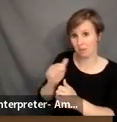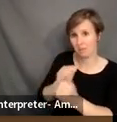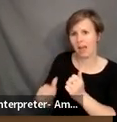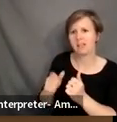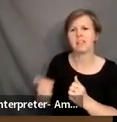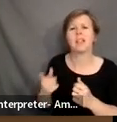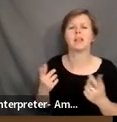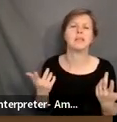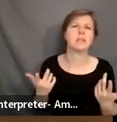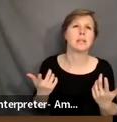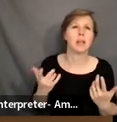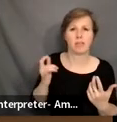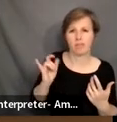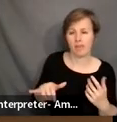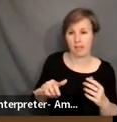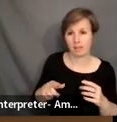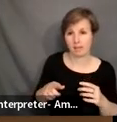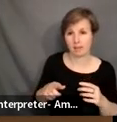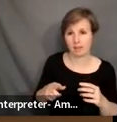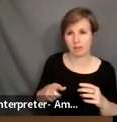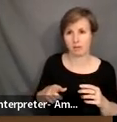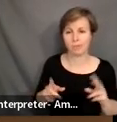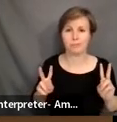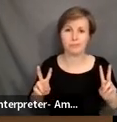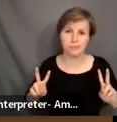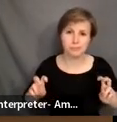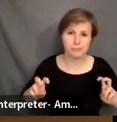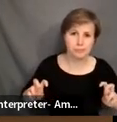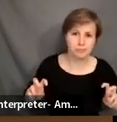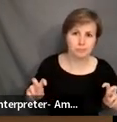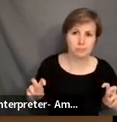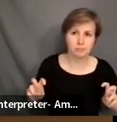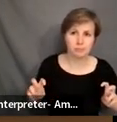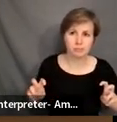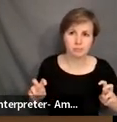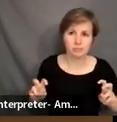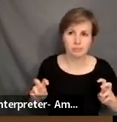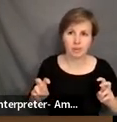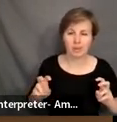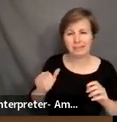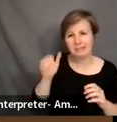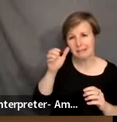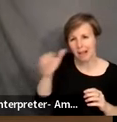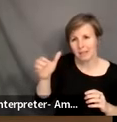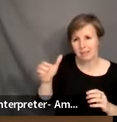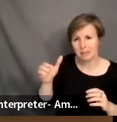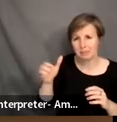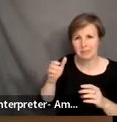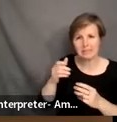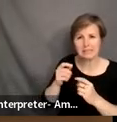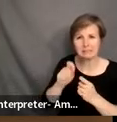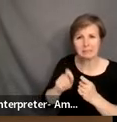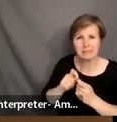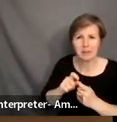basically, that's banning this, quote-unquote, divisive concepts from being taught in school.